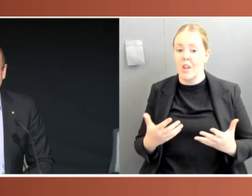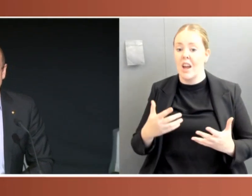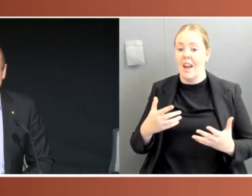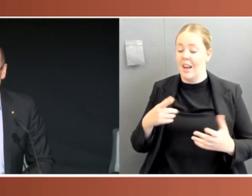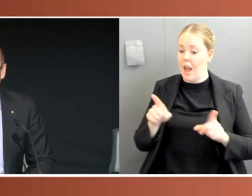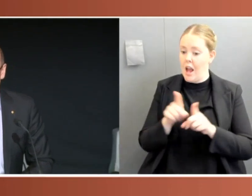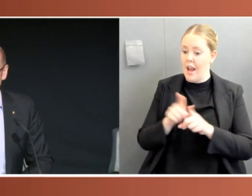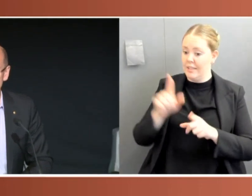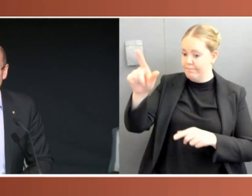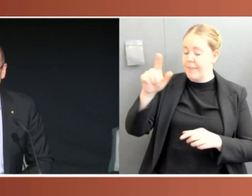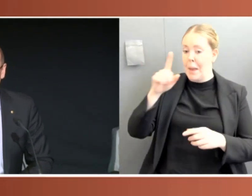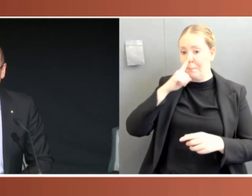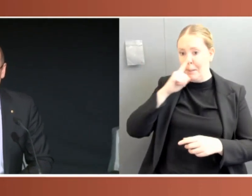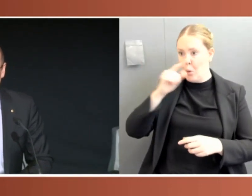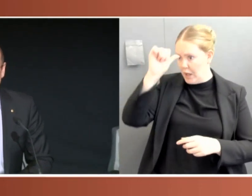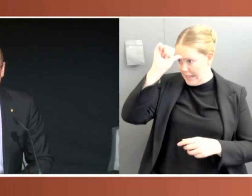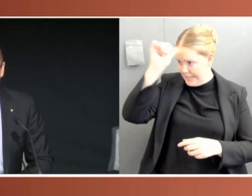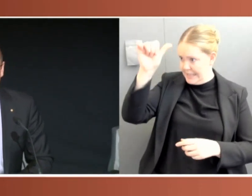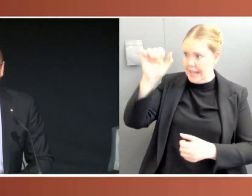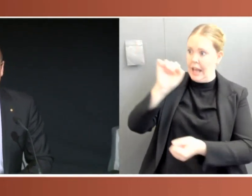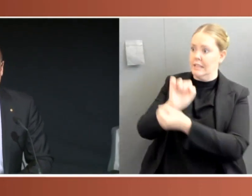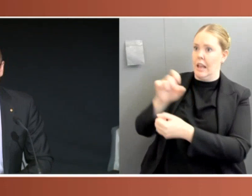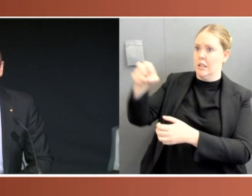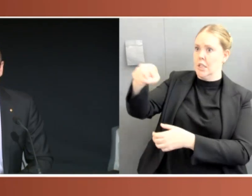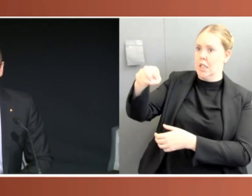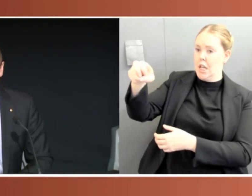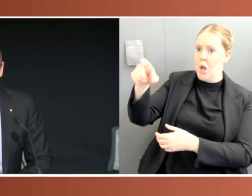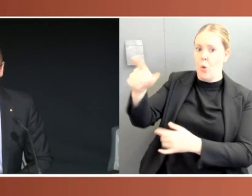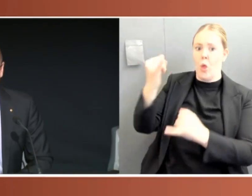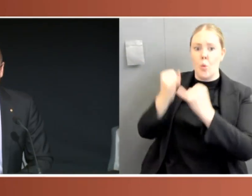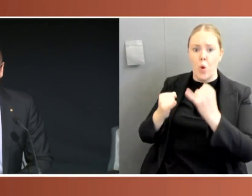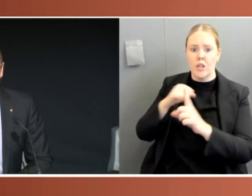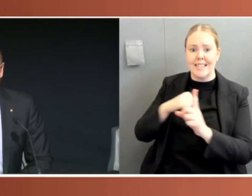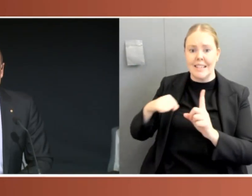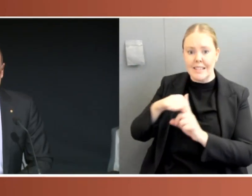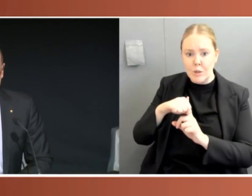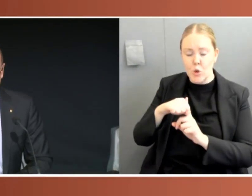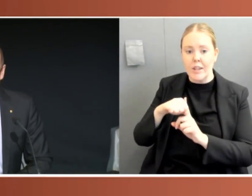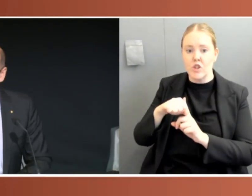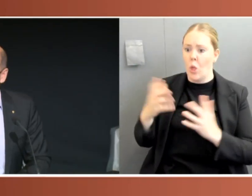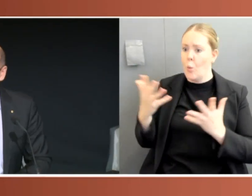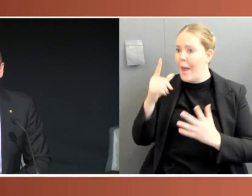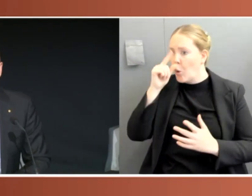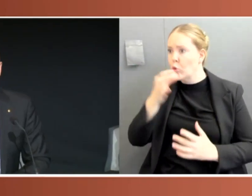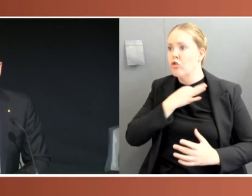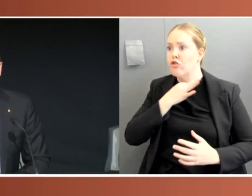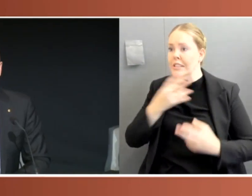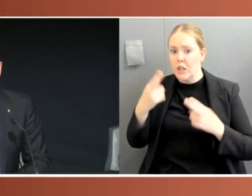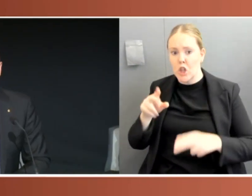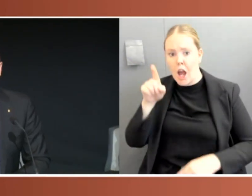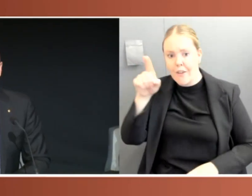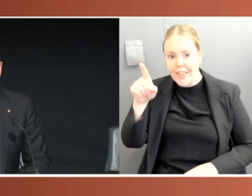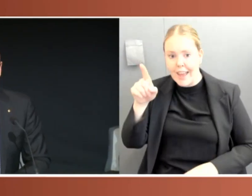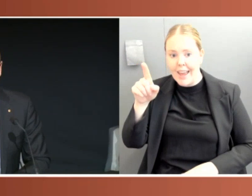circumstances where, as foreseeable, some would die, Parliament wasn't able to disallow that. If the executive decided to mandate